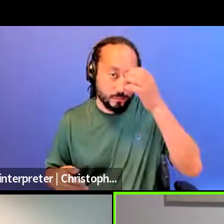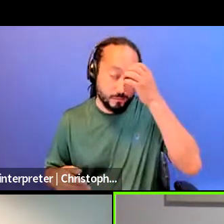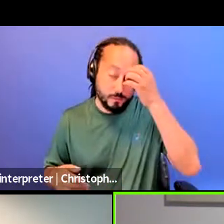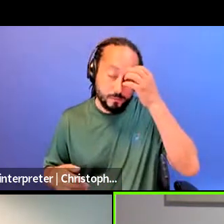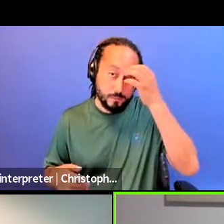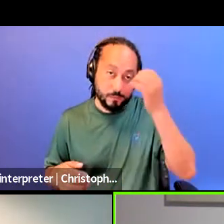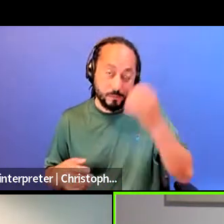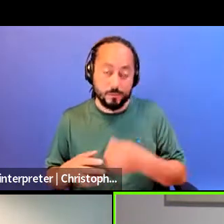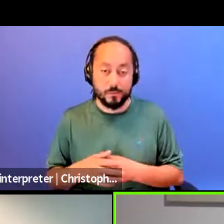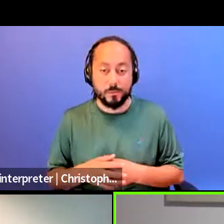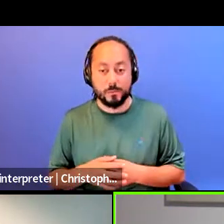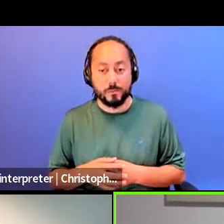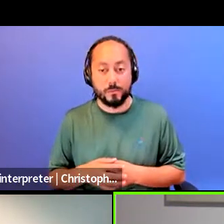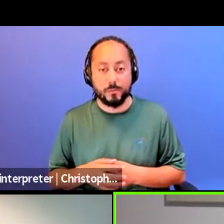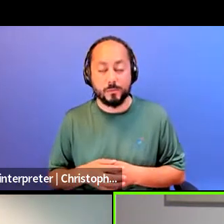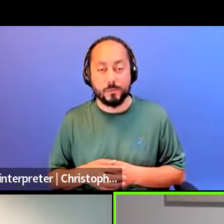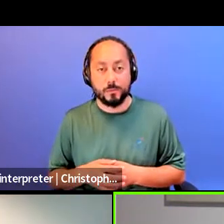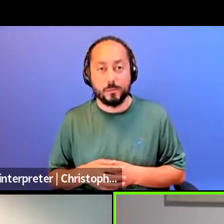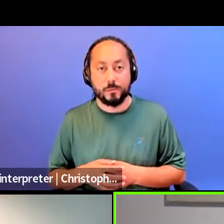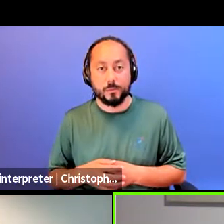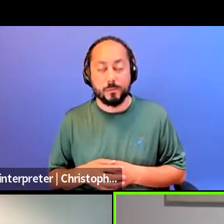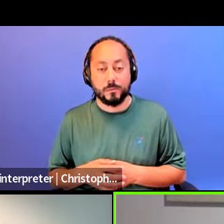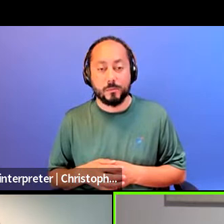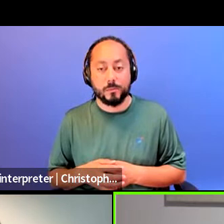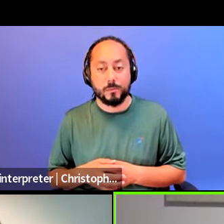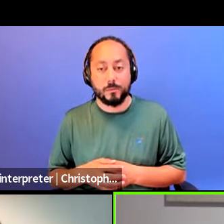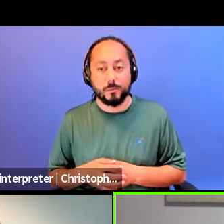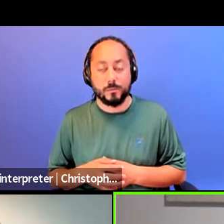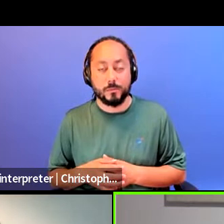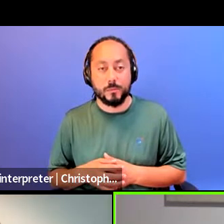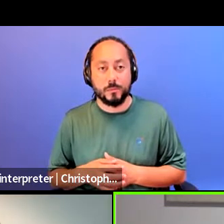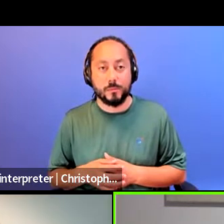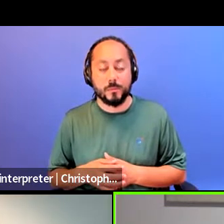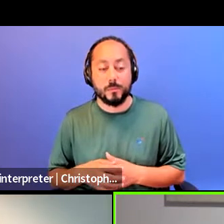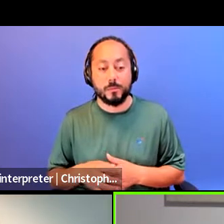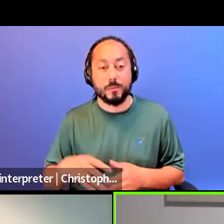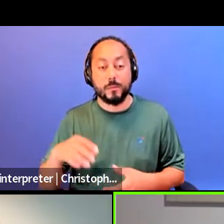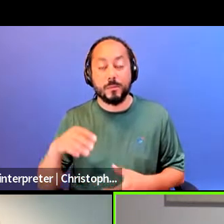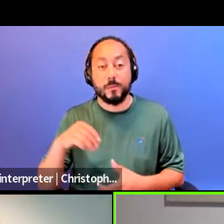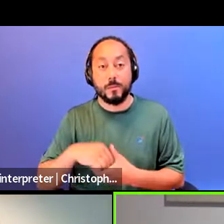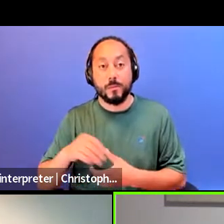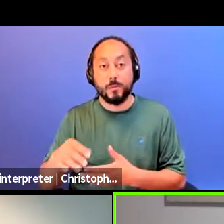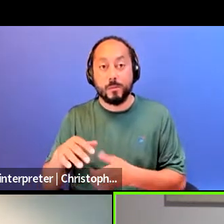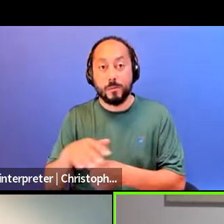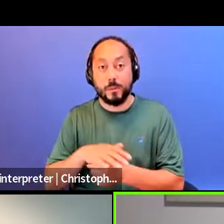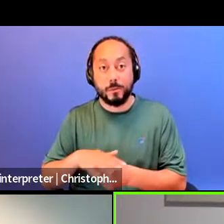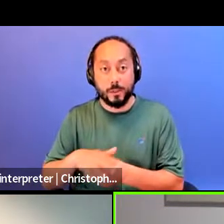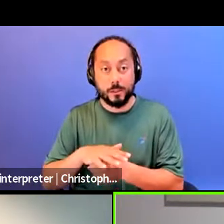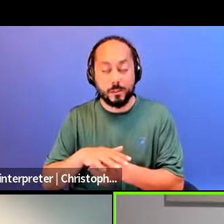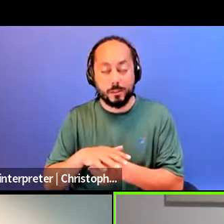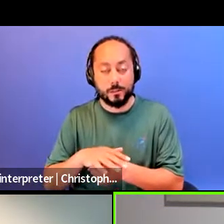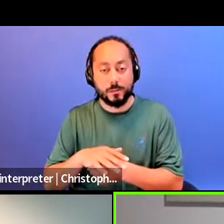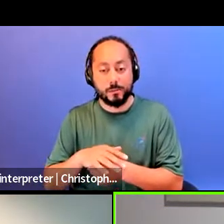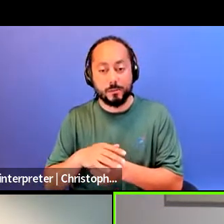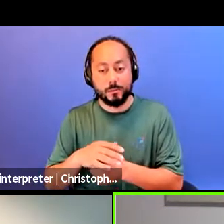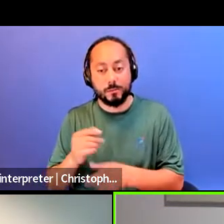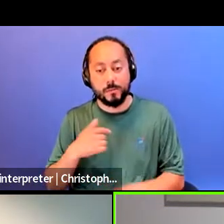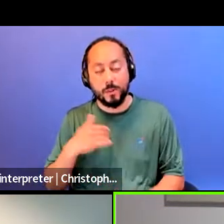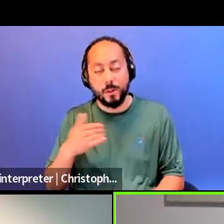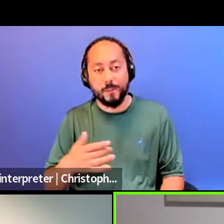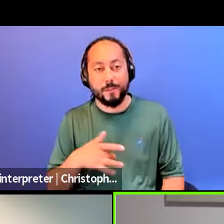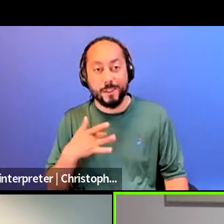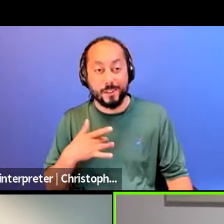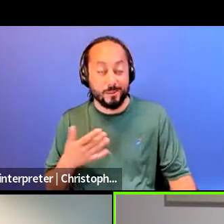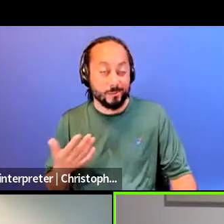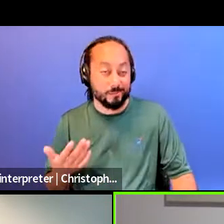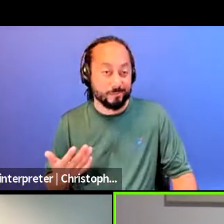in those spaces that there really isn't, you know, and I often feel that Pride is something